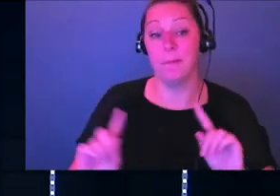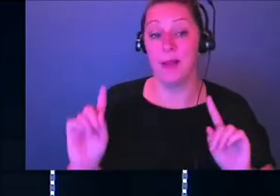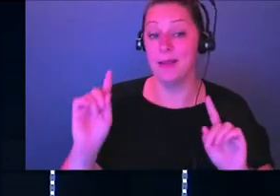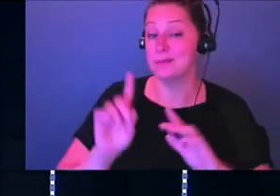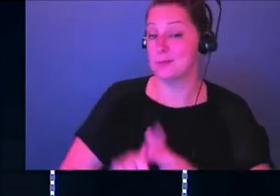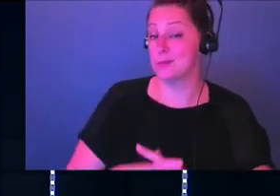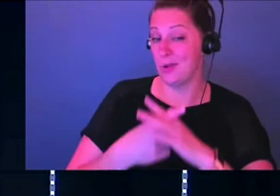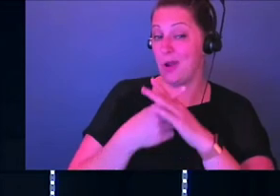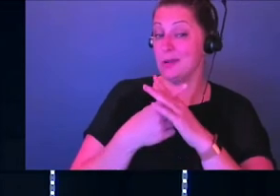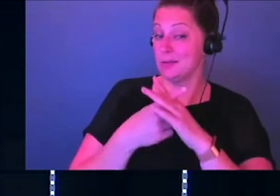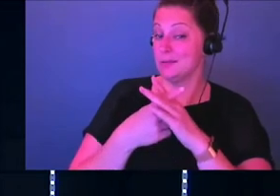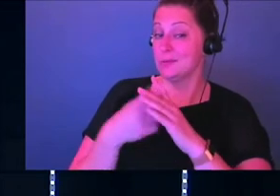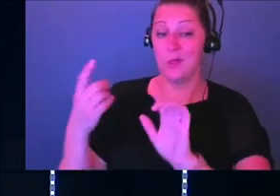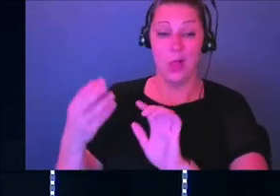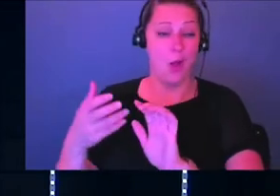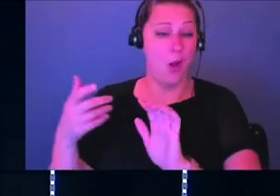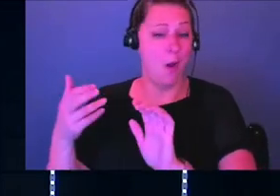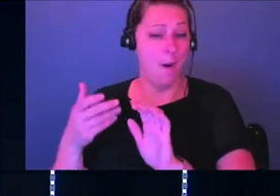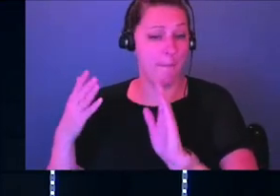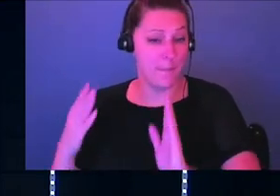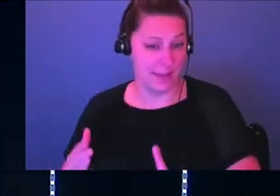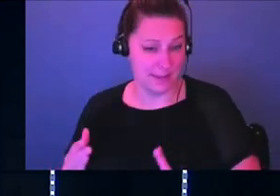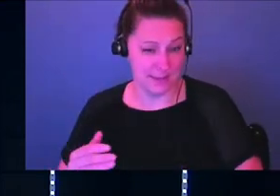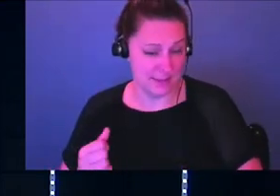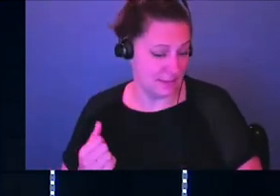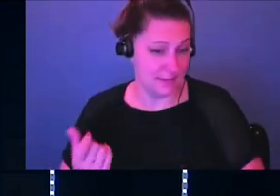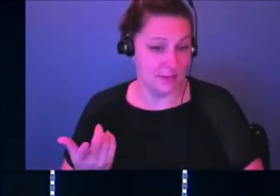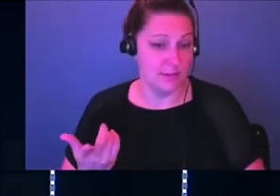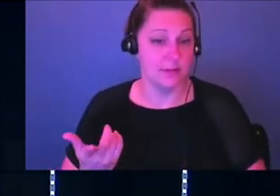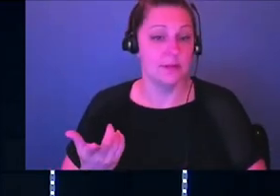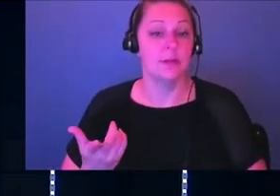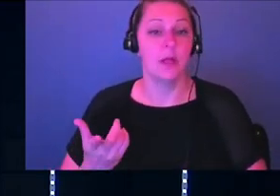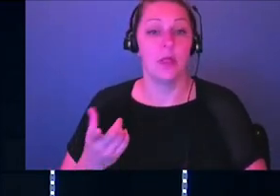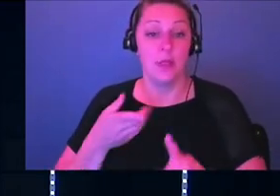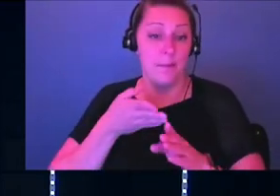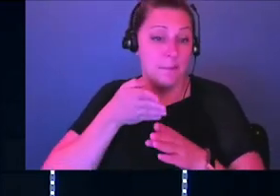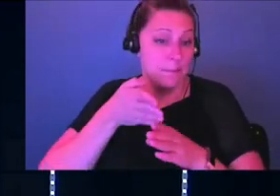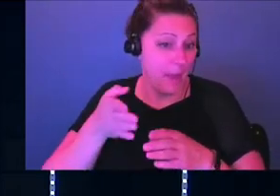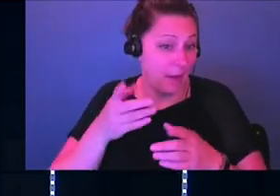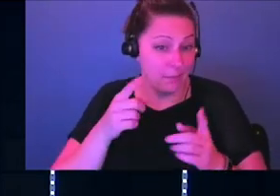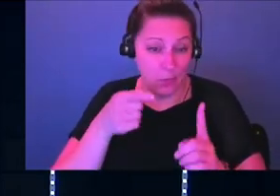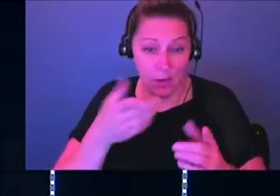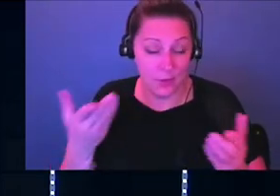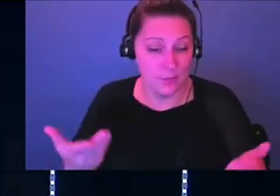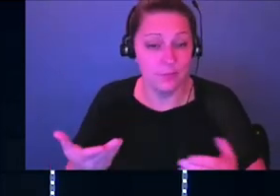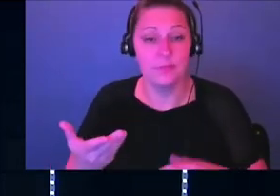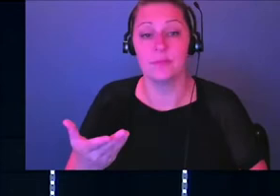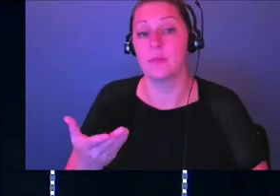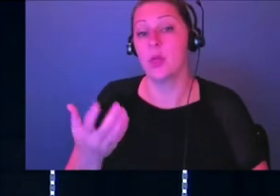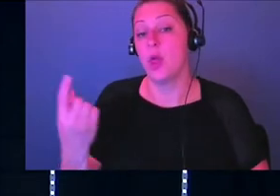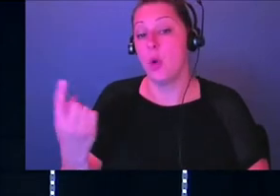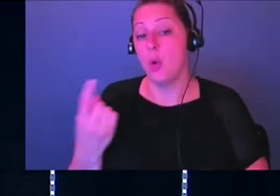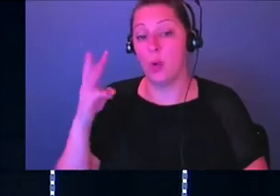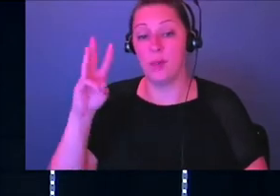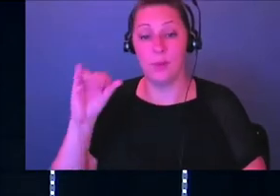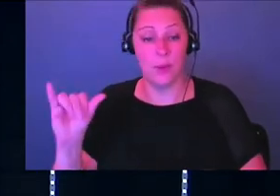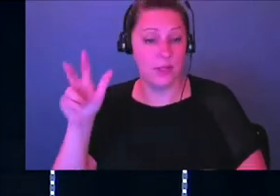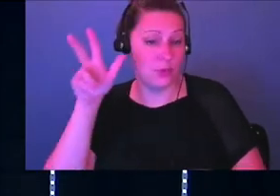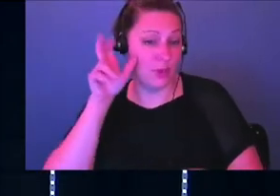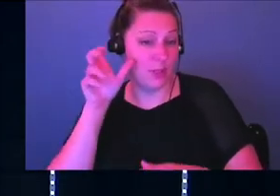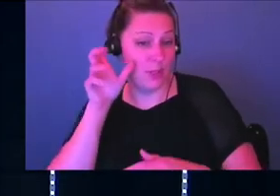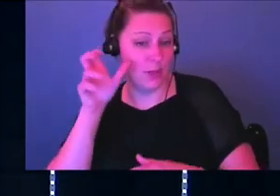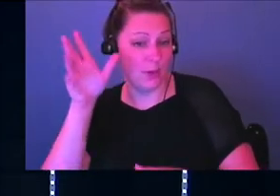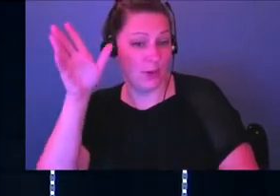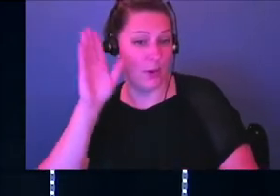to start with a harpist. What does this all come together as? What does it mean? I think that sometimes the only way that we can hear God